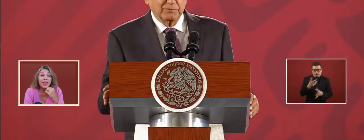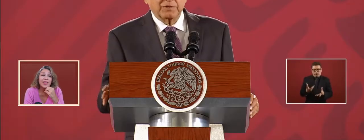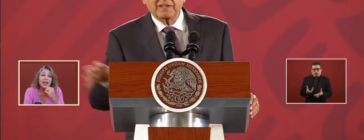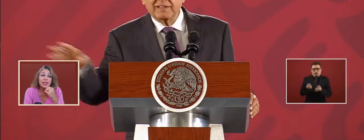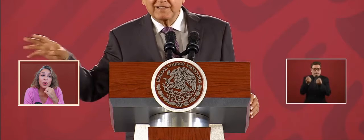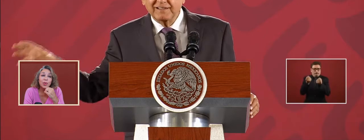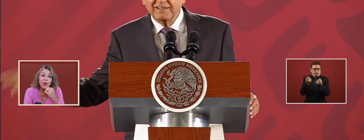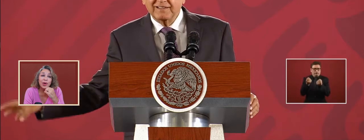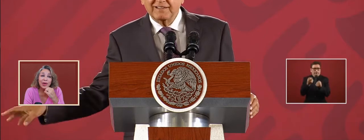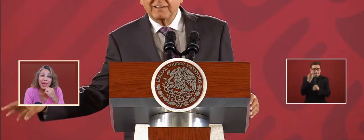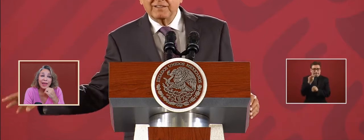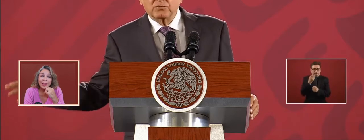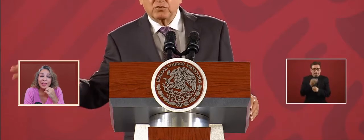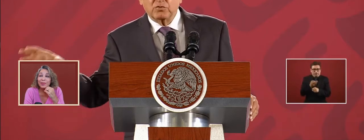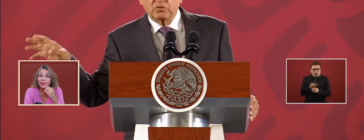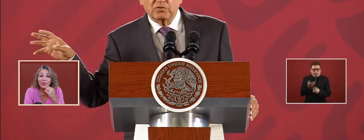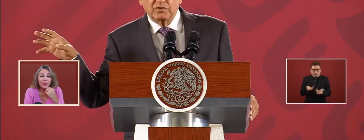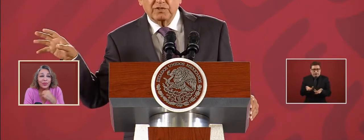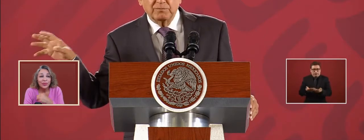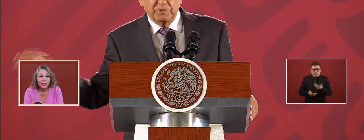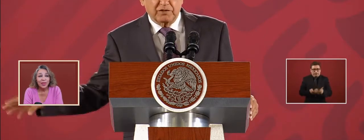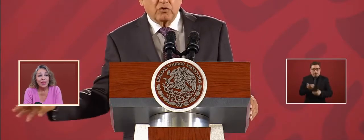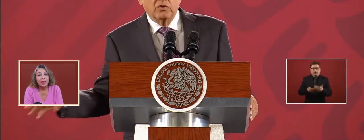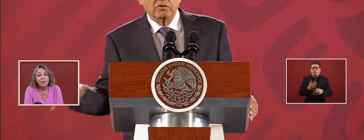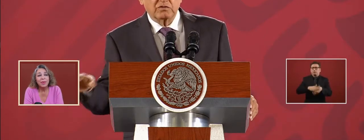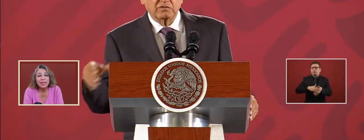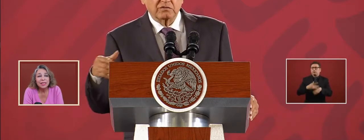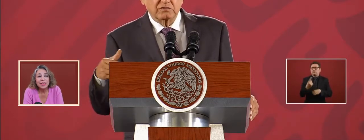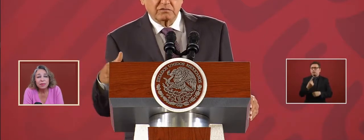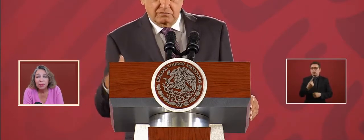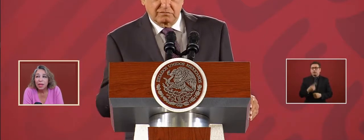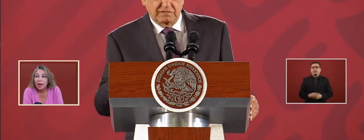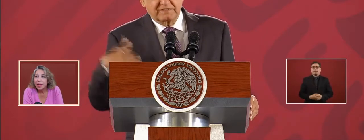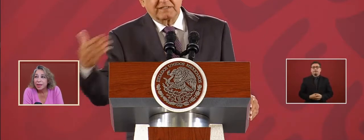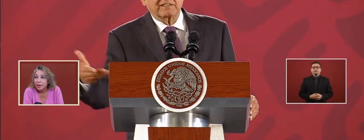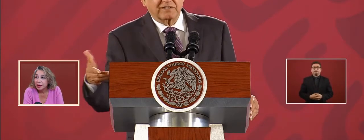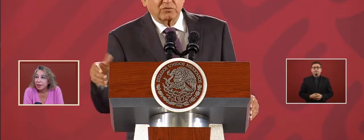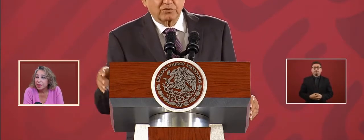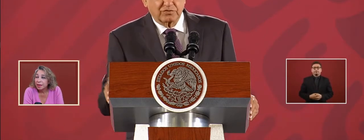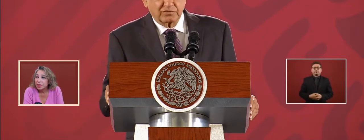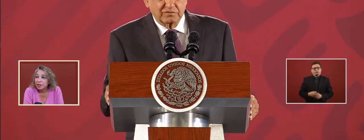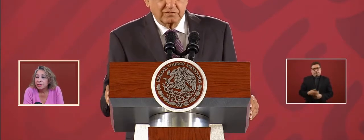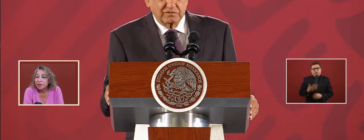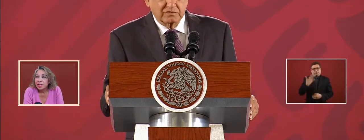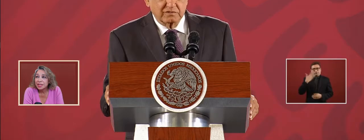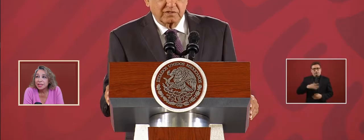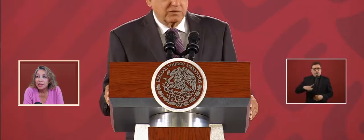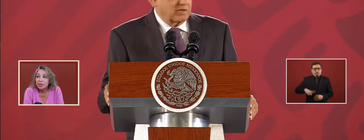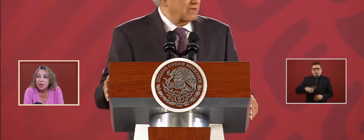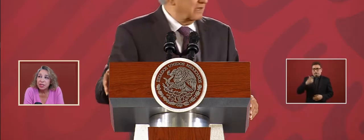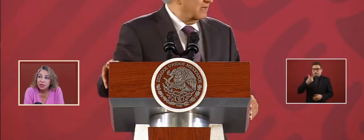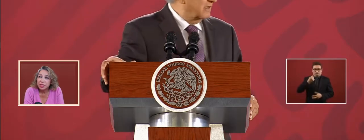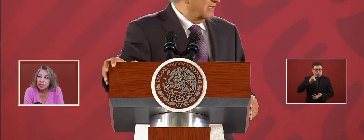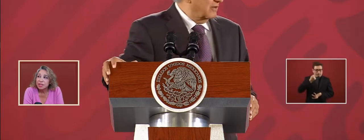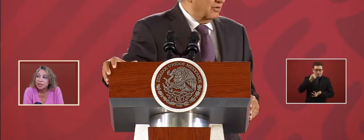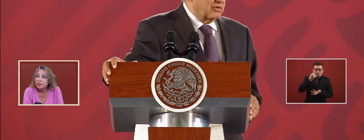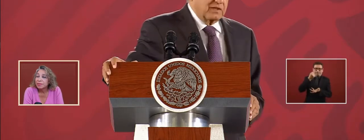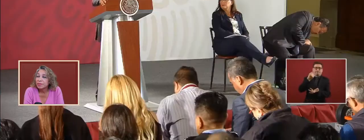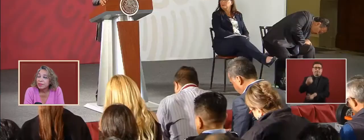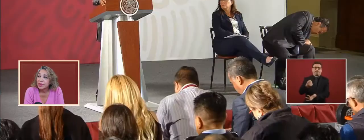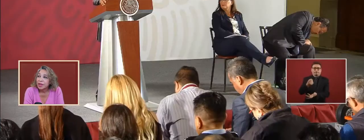and that is what we are gaining meaning because this implied to destine resources